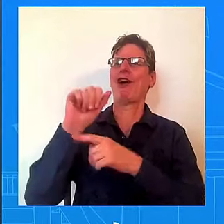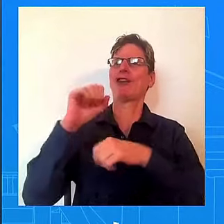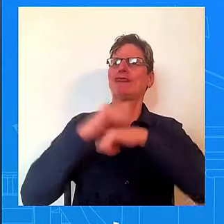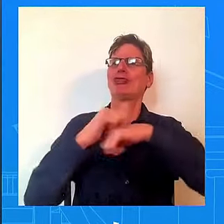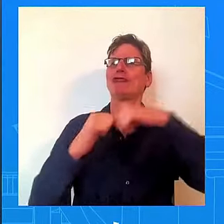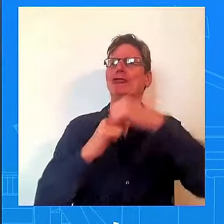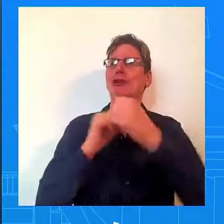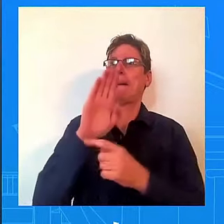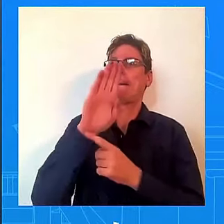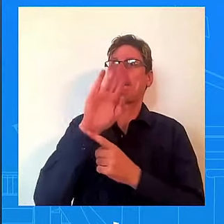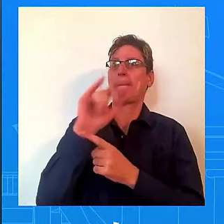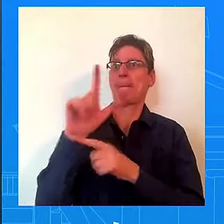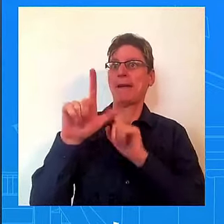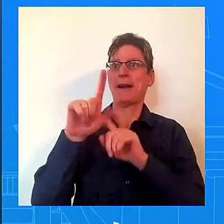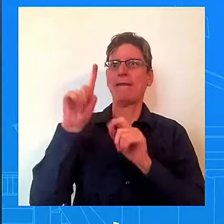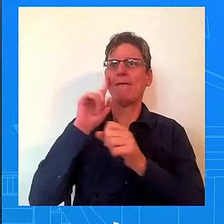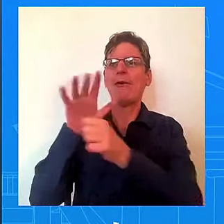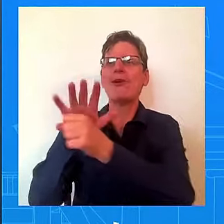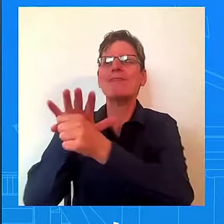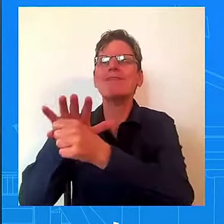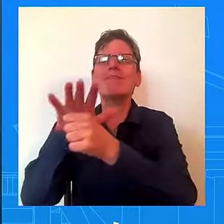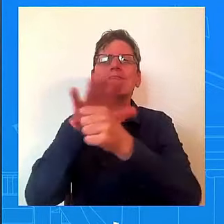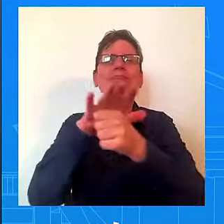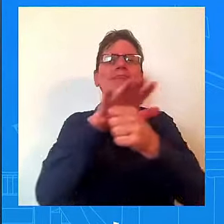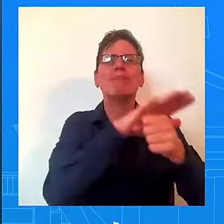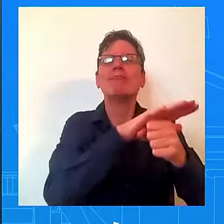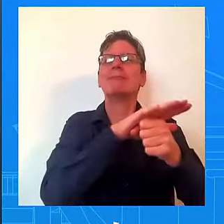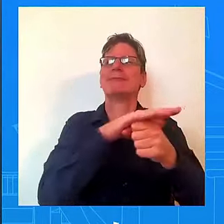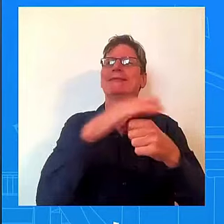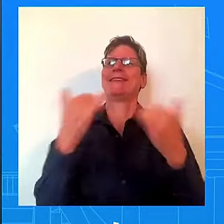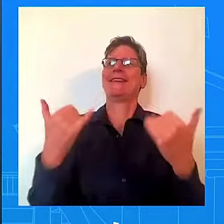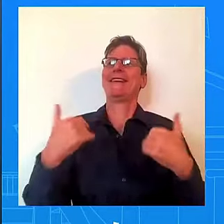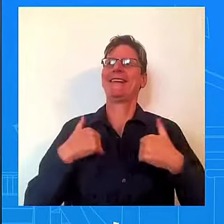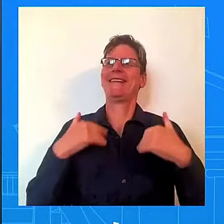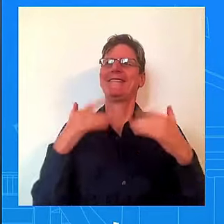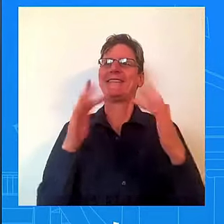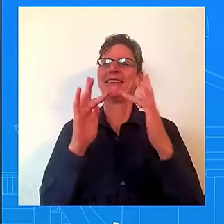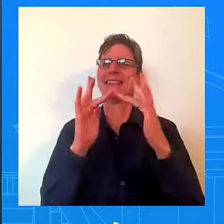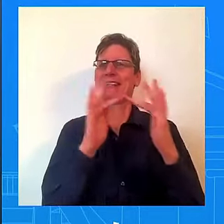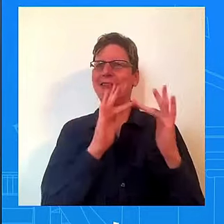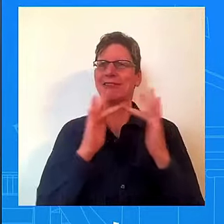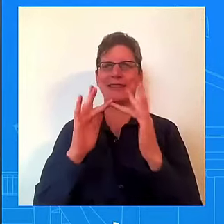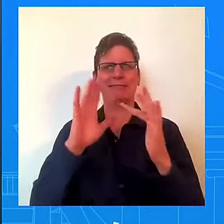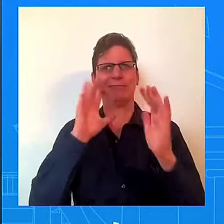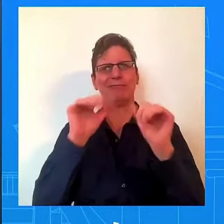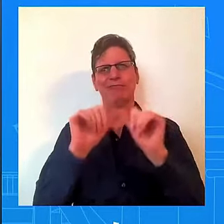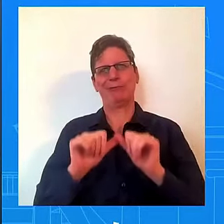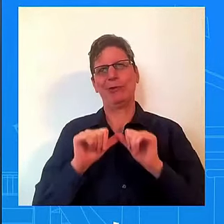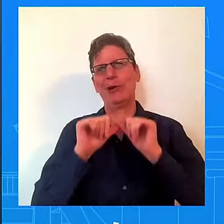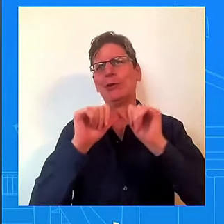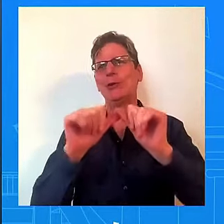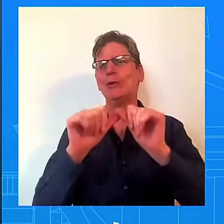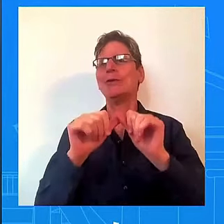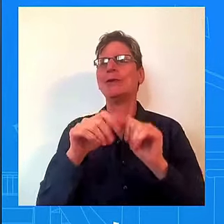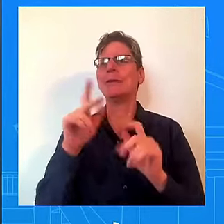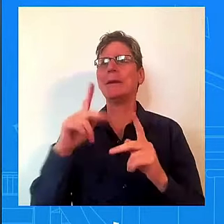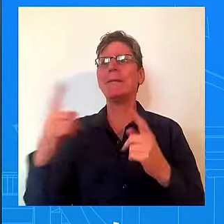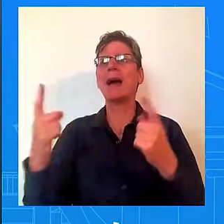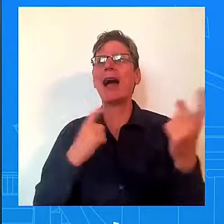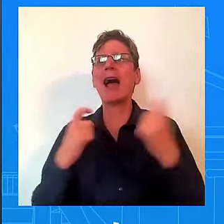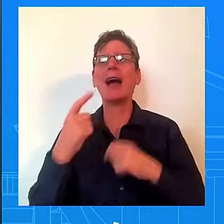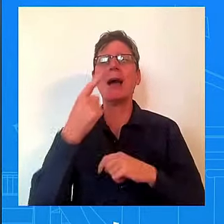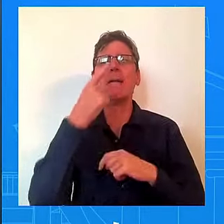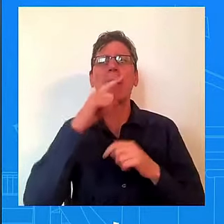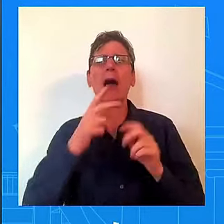And this work is going to continue. I'm frequently asked, well, you know, can we do this faster? And the